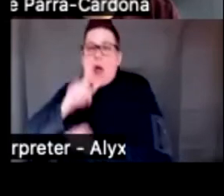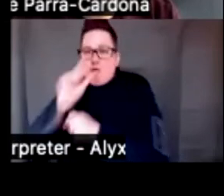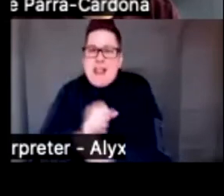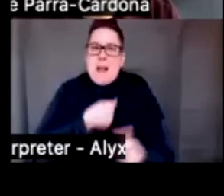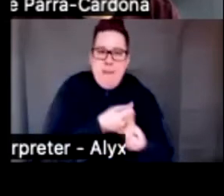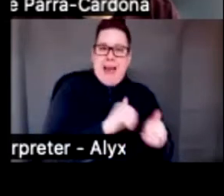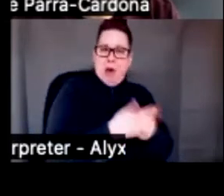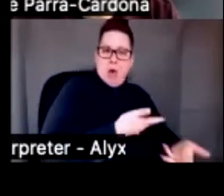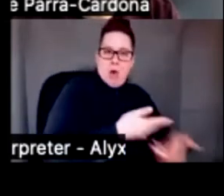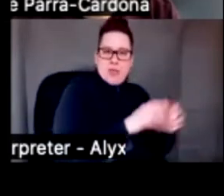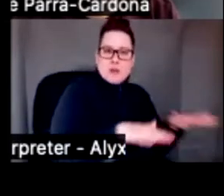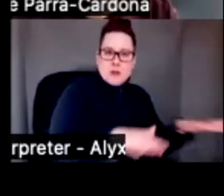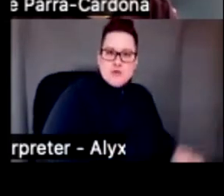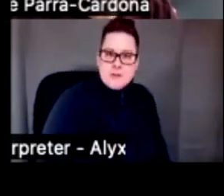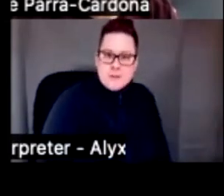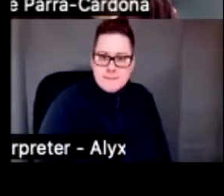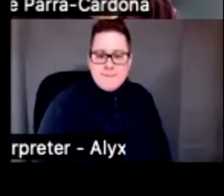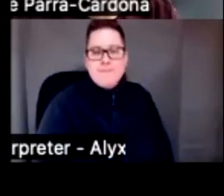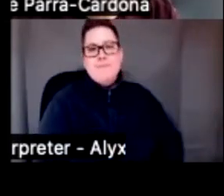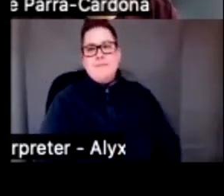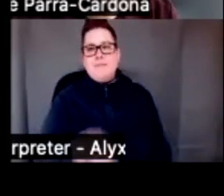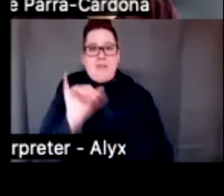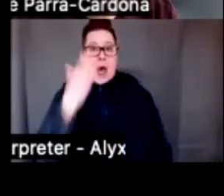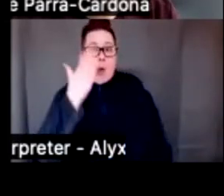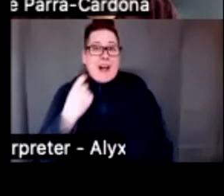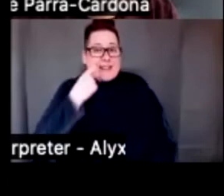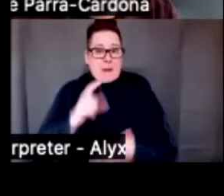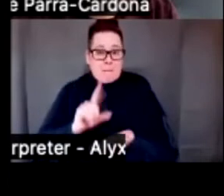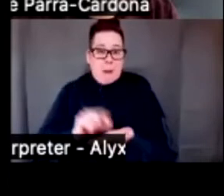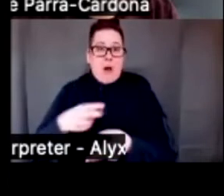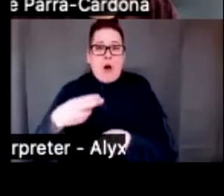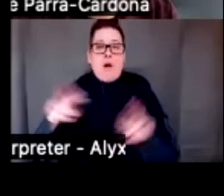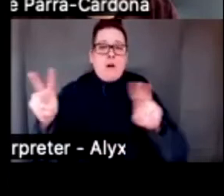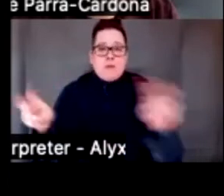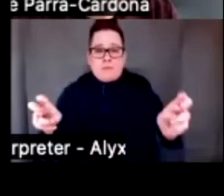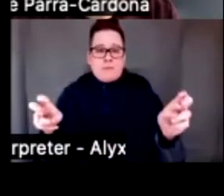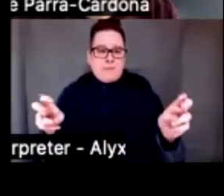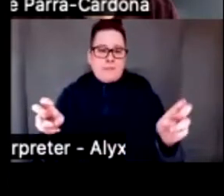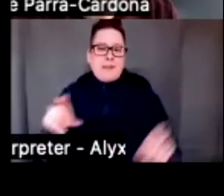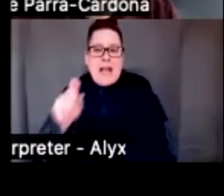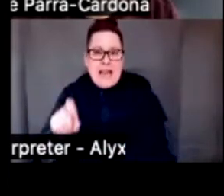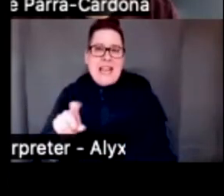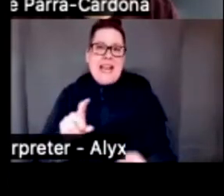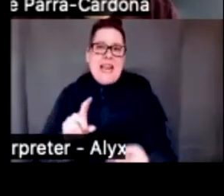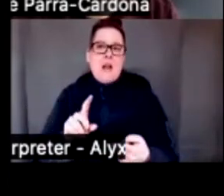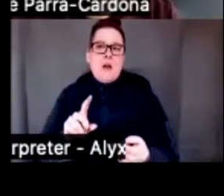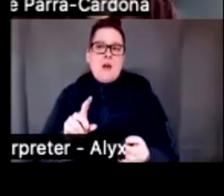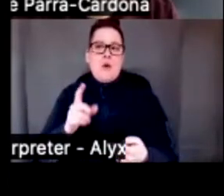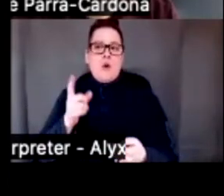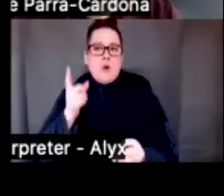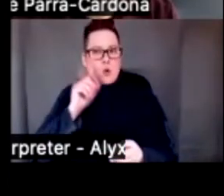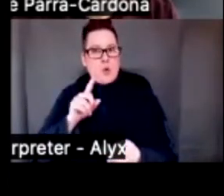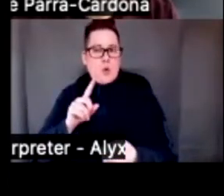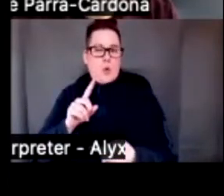parenting experiences. That's why our latest publication is titled, The Need to Overly Address